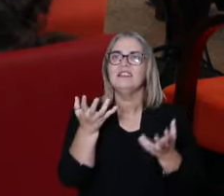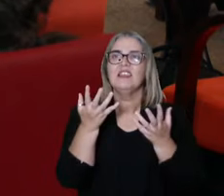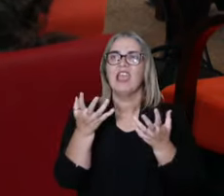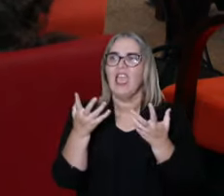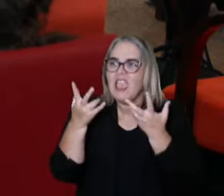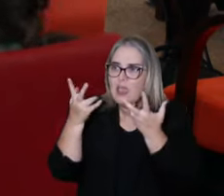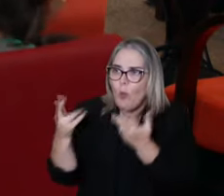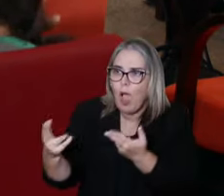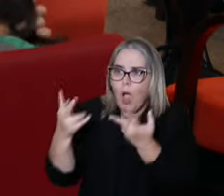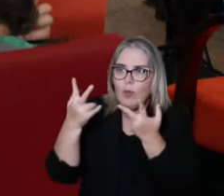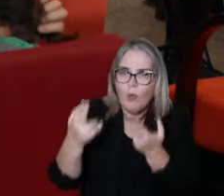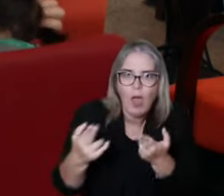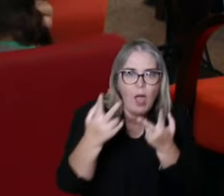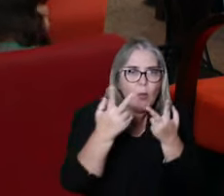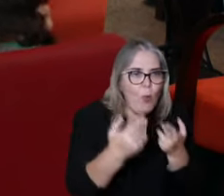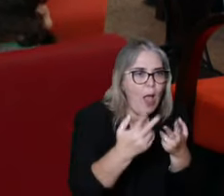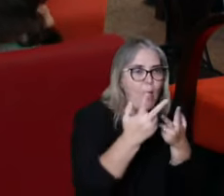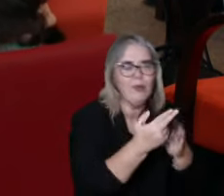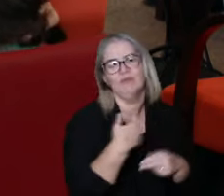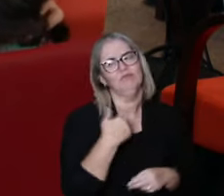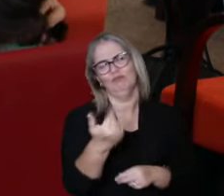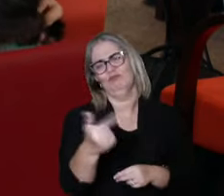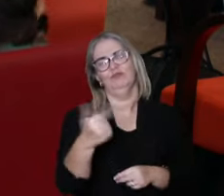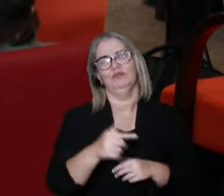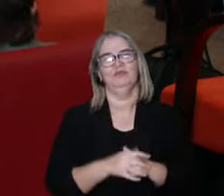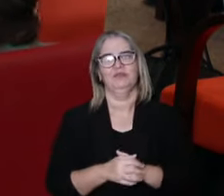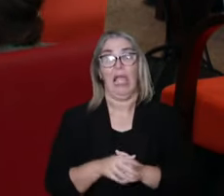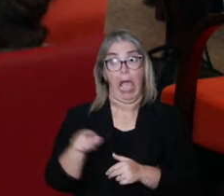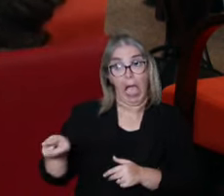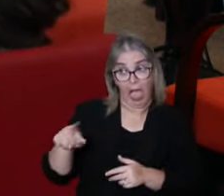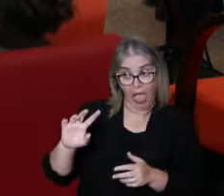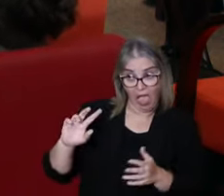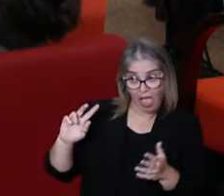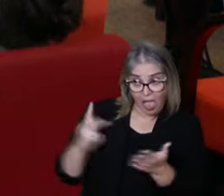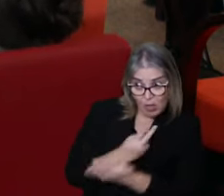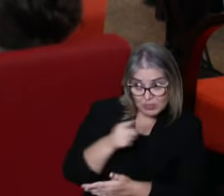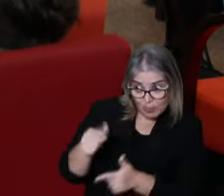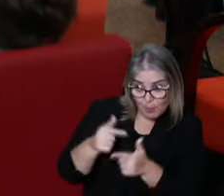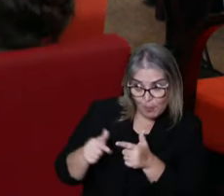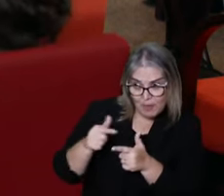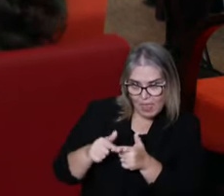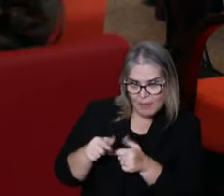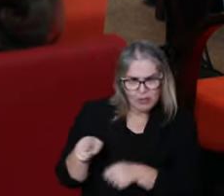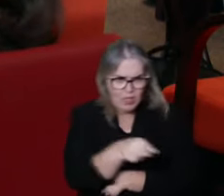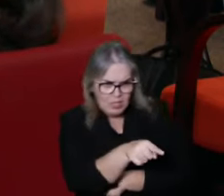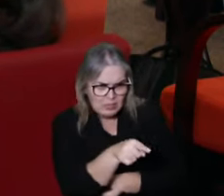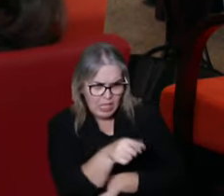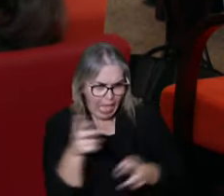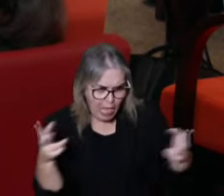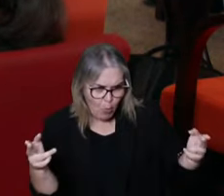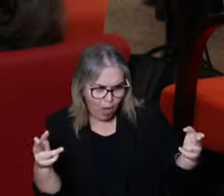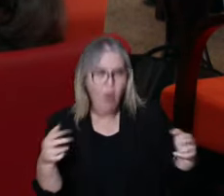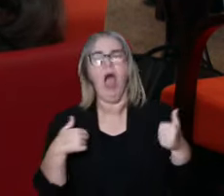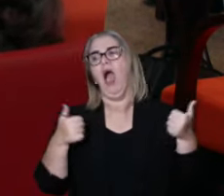rules, if it is the right lab test, if there is a determined problem.